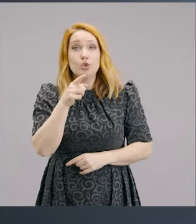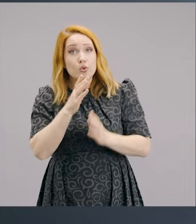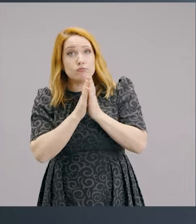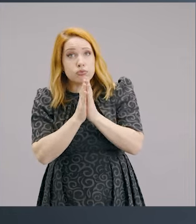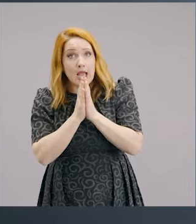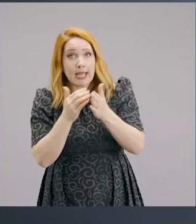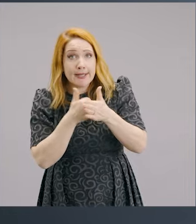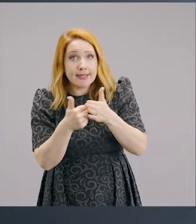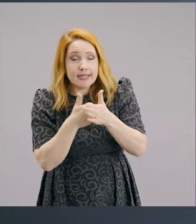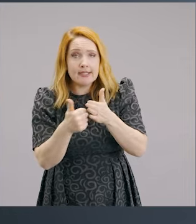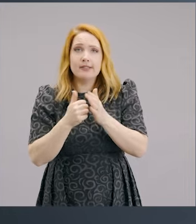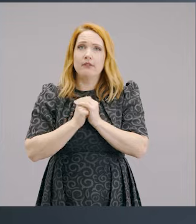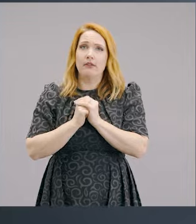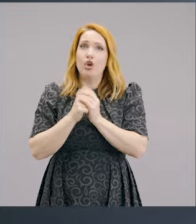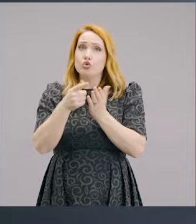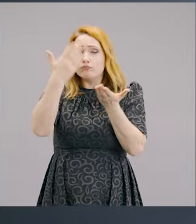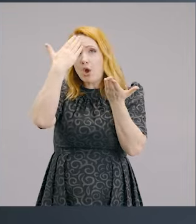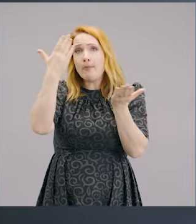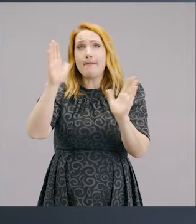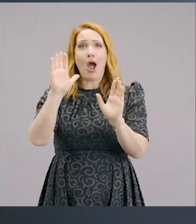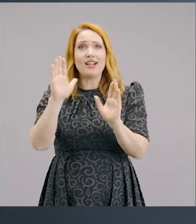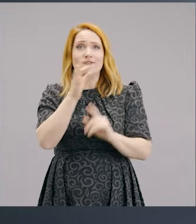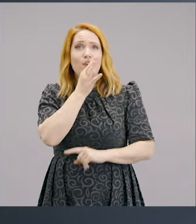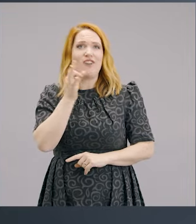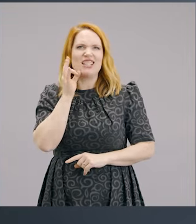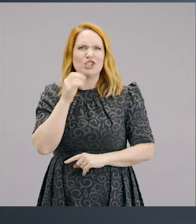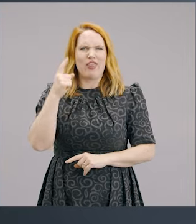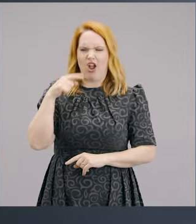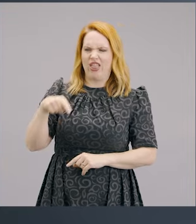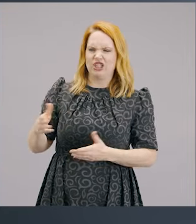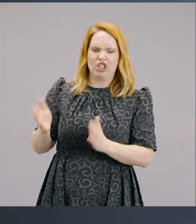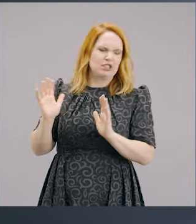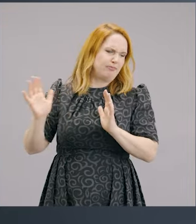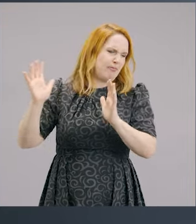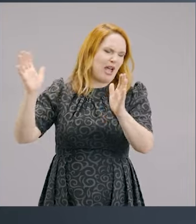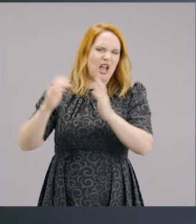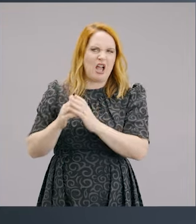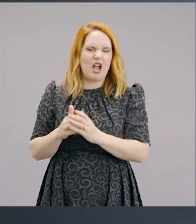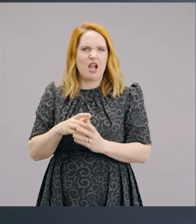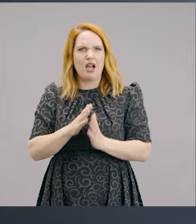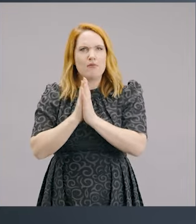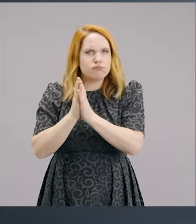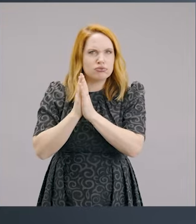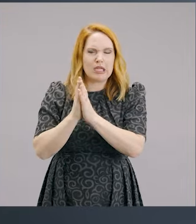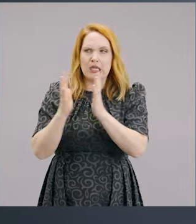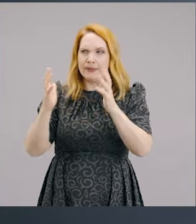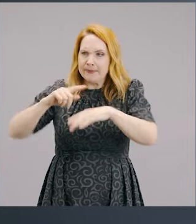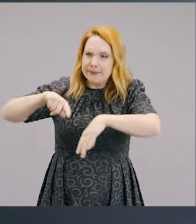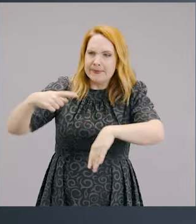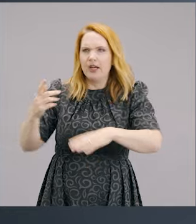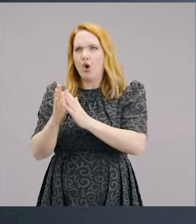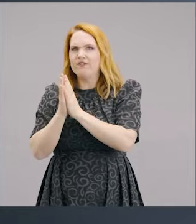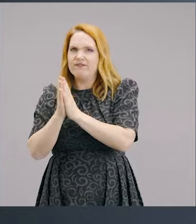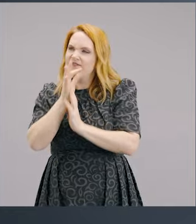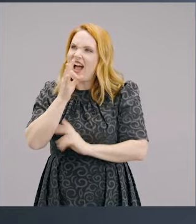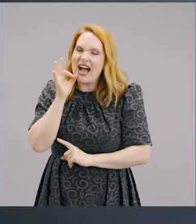prayer? And are you open to fasting? Don't just think, oh, this church, know, prayer and fasting, they're into that extreme stuff again. Let it be a